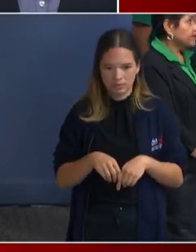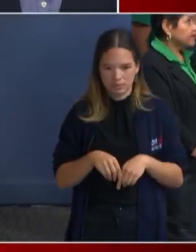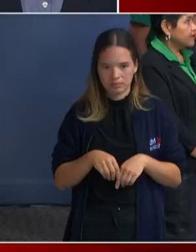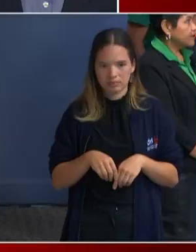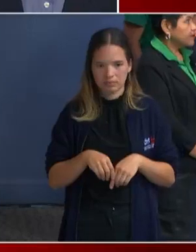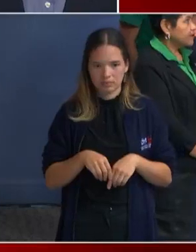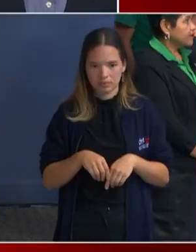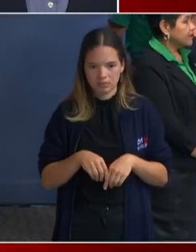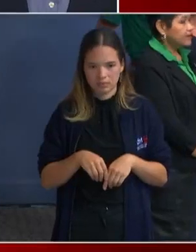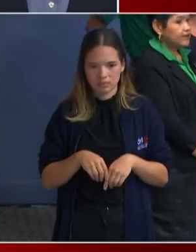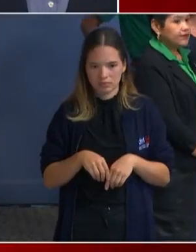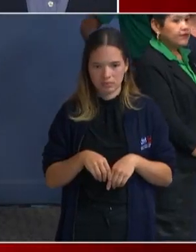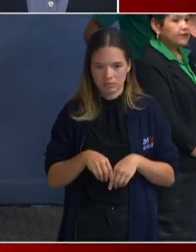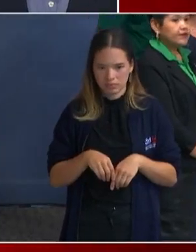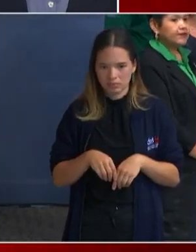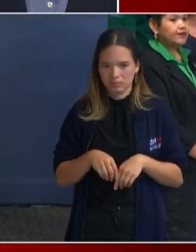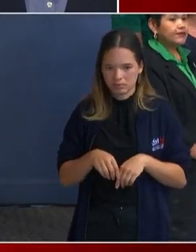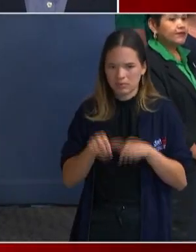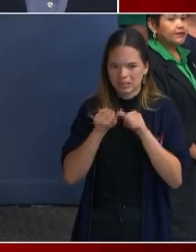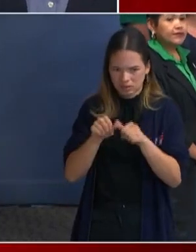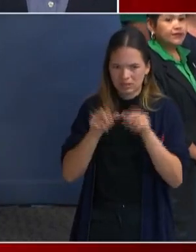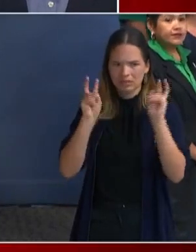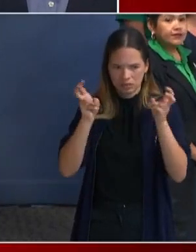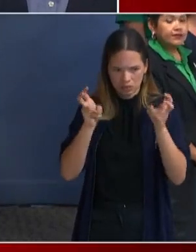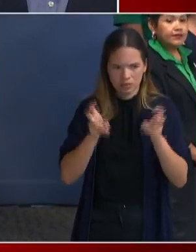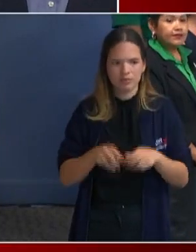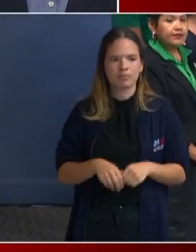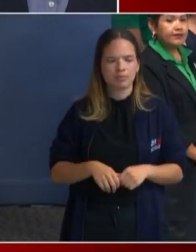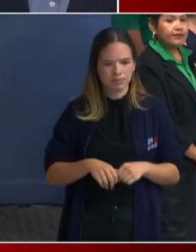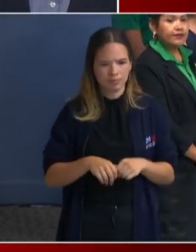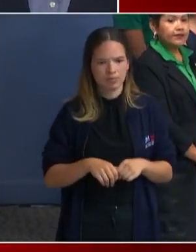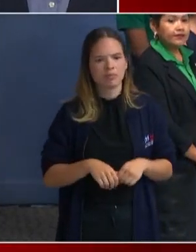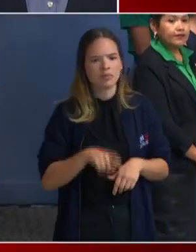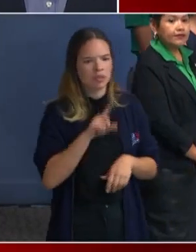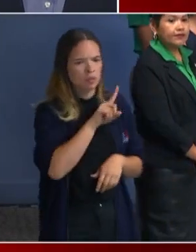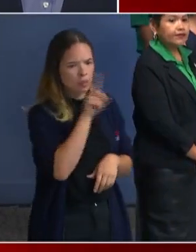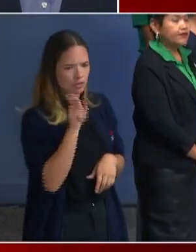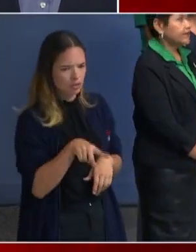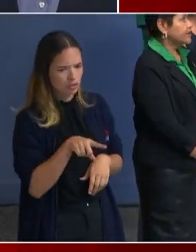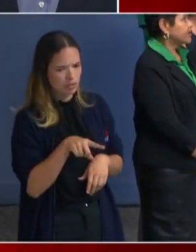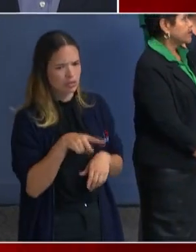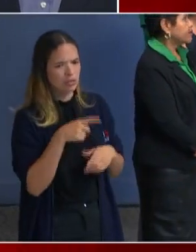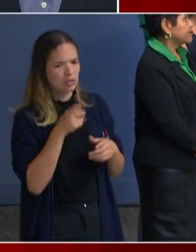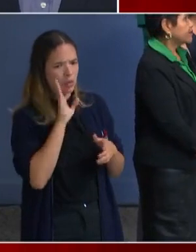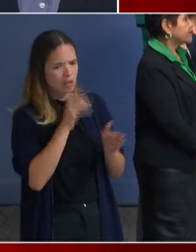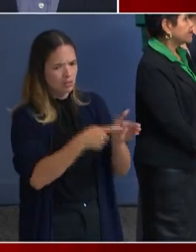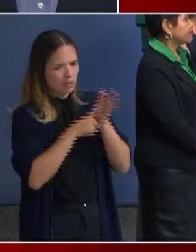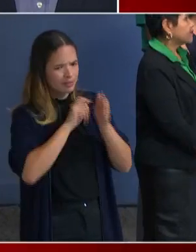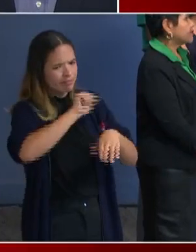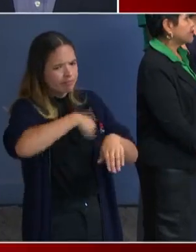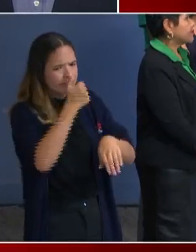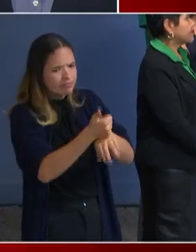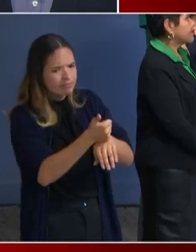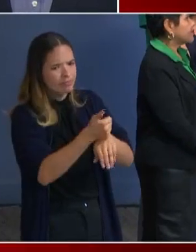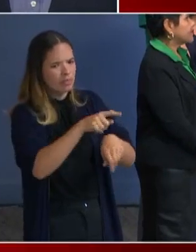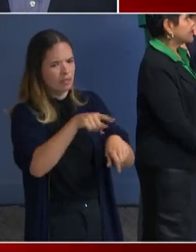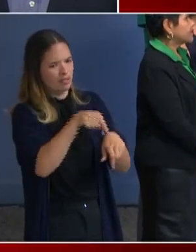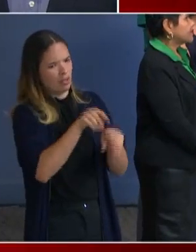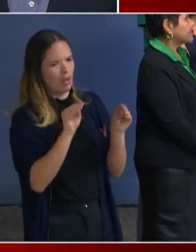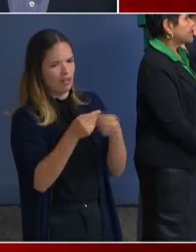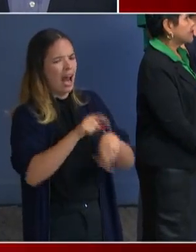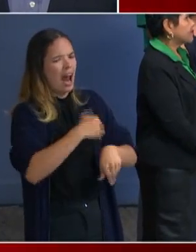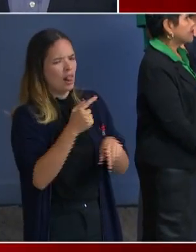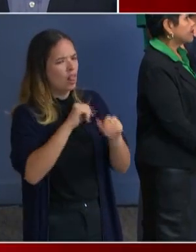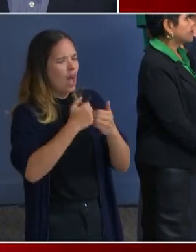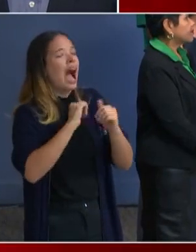let me stay on topic. Okay. Can I ask how long it'll take to set up this office, then, to get it up and running? Uh, we